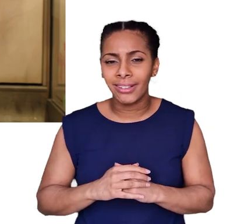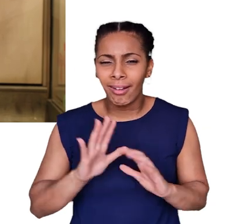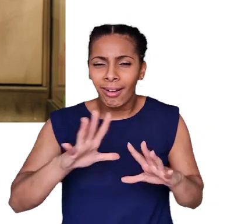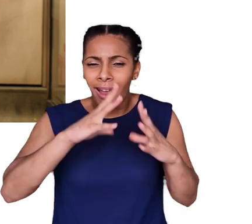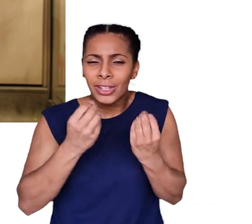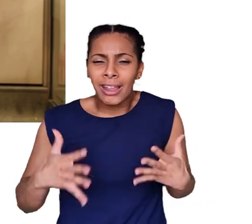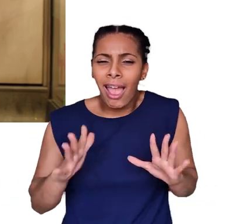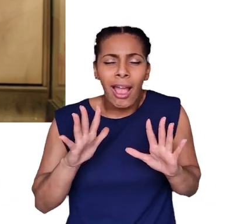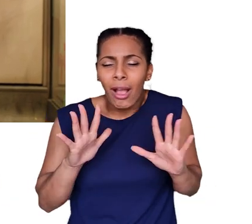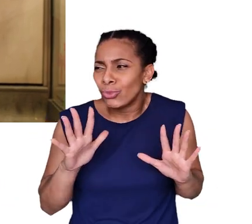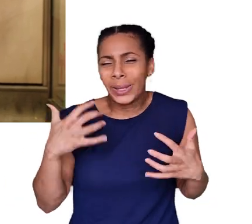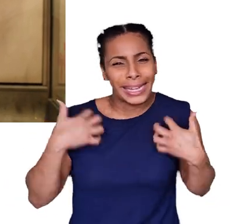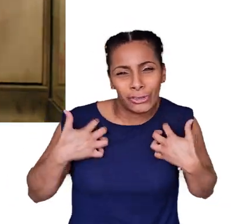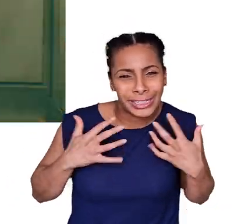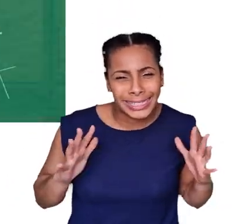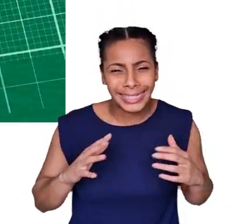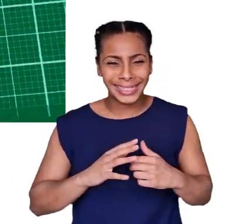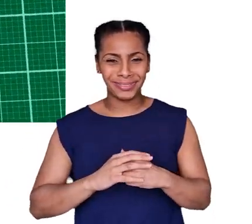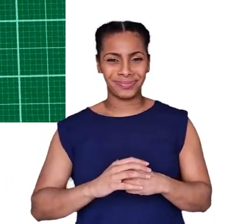Everything today has just been so interesting.